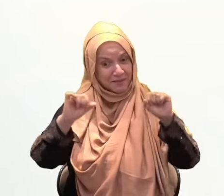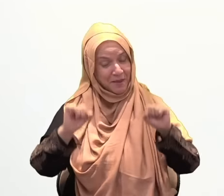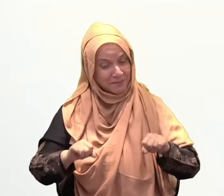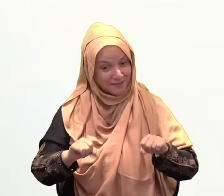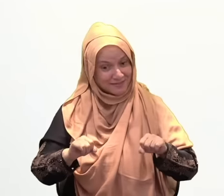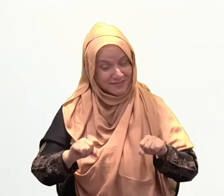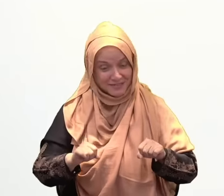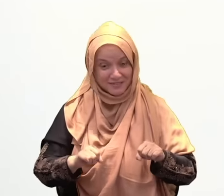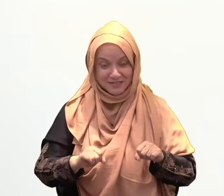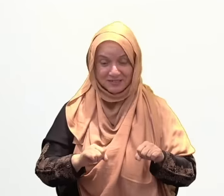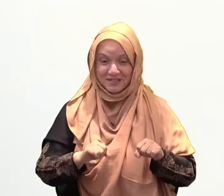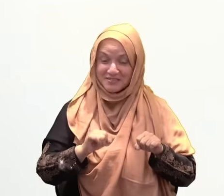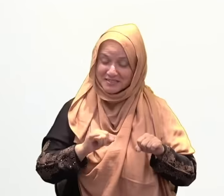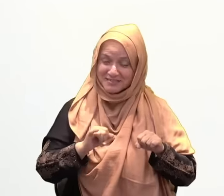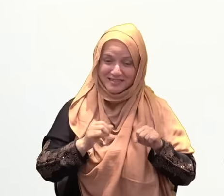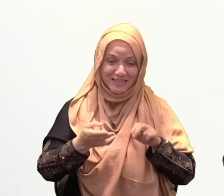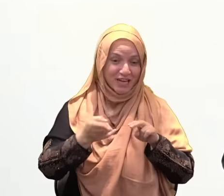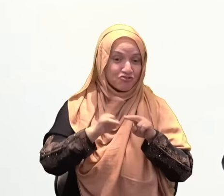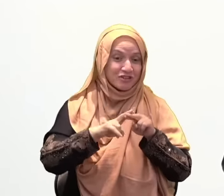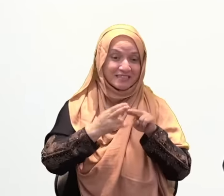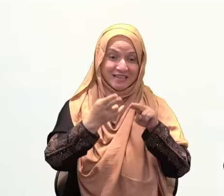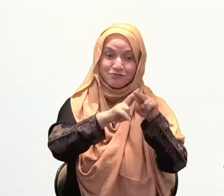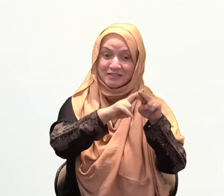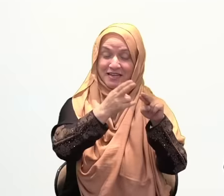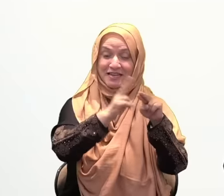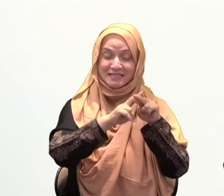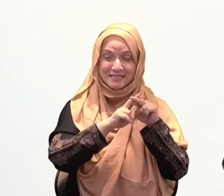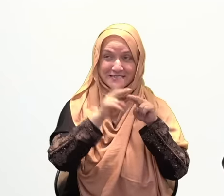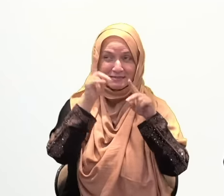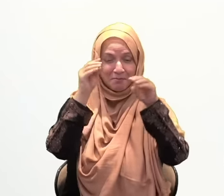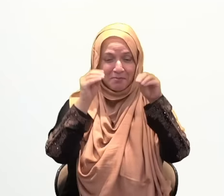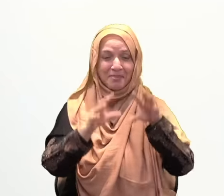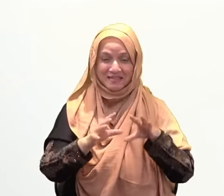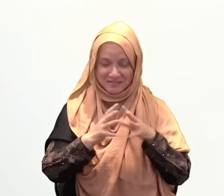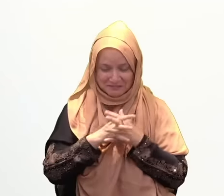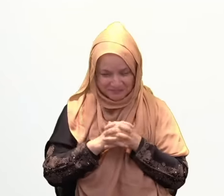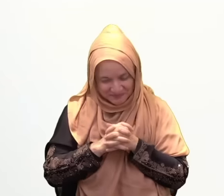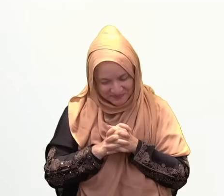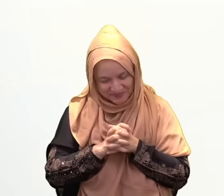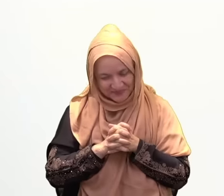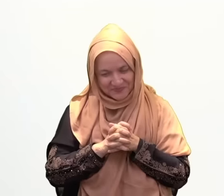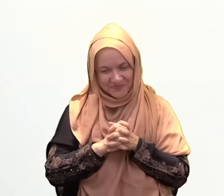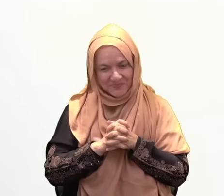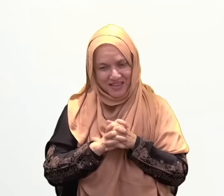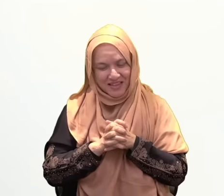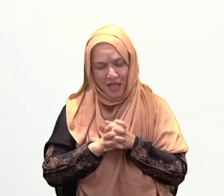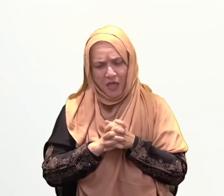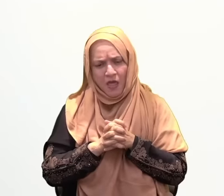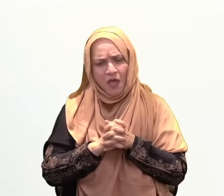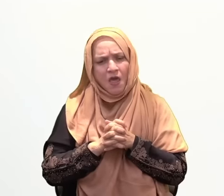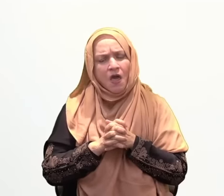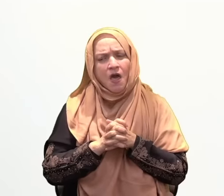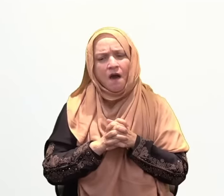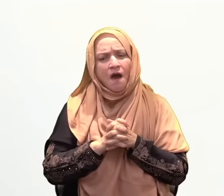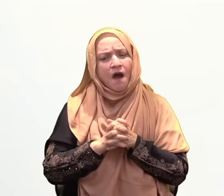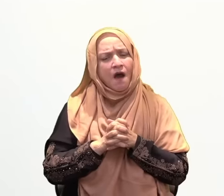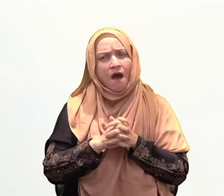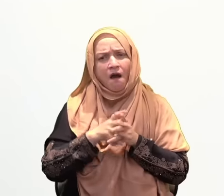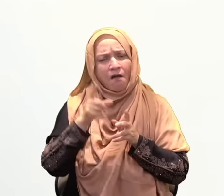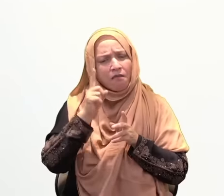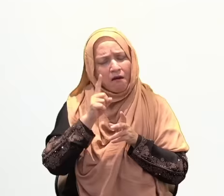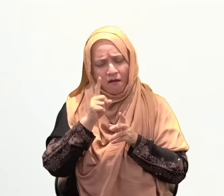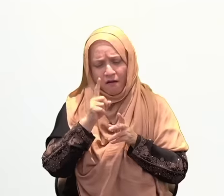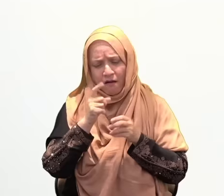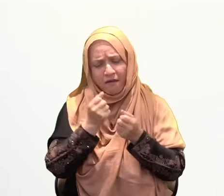a blessing for us in the hereafter as well. May Allah subhanahu wa ta'ala make us from the grateful and the patient. May Allah subhanahu wa ta'ala make us from the thankful.